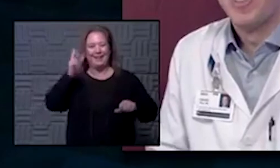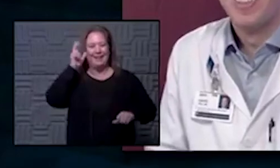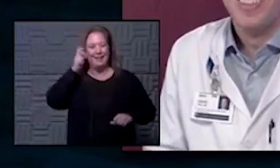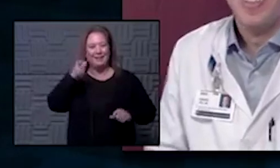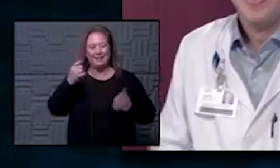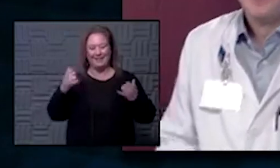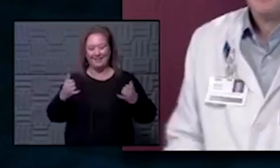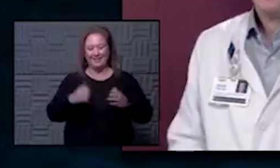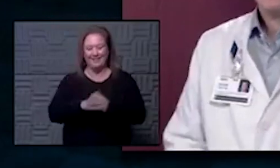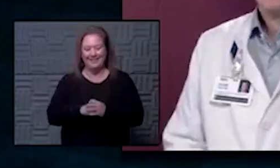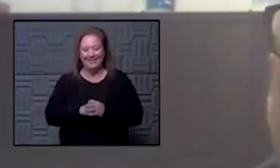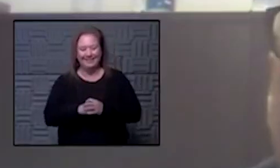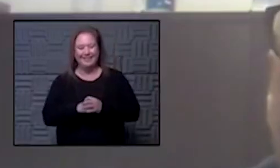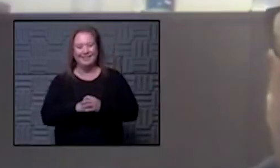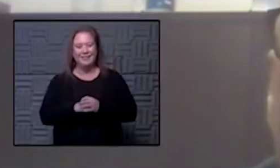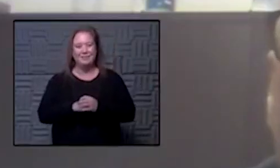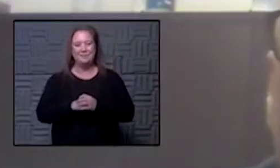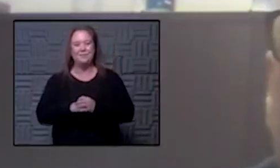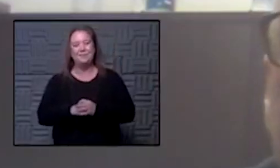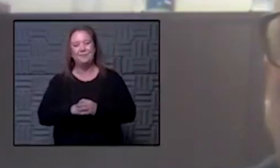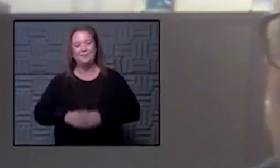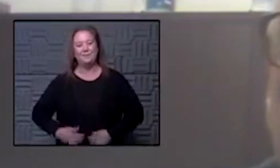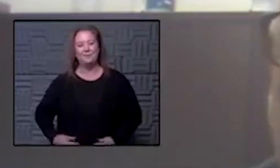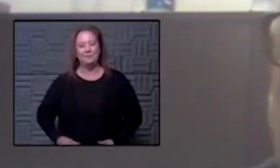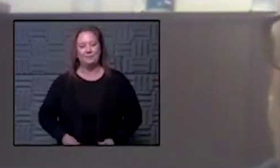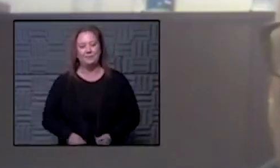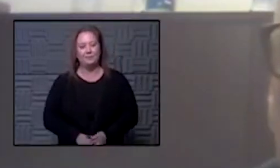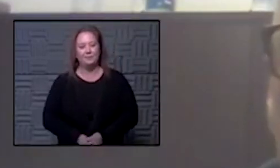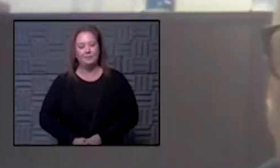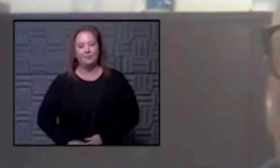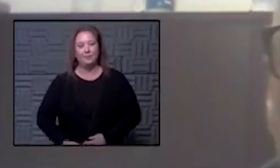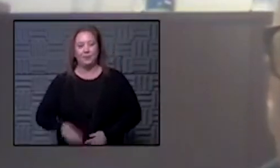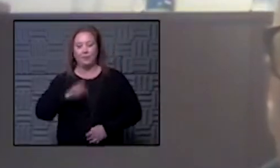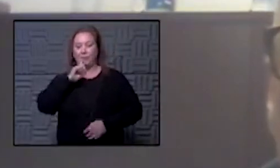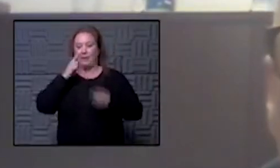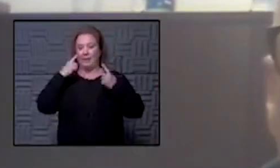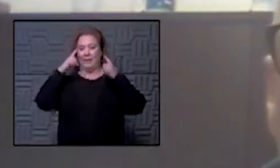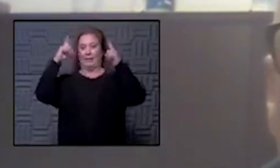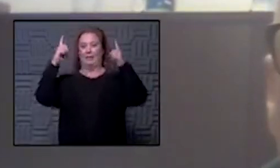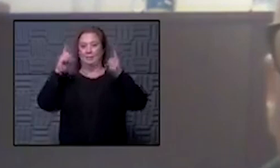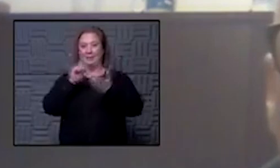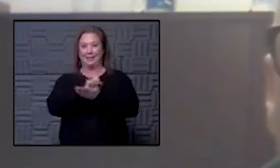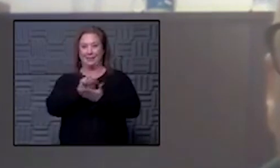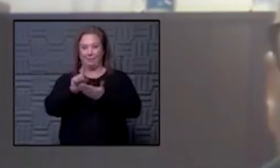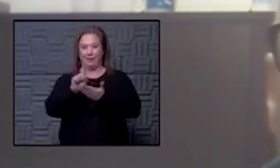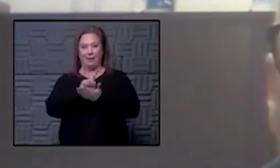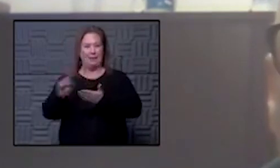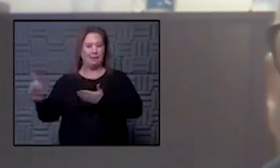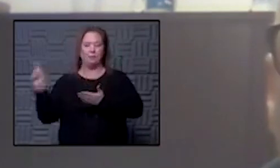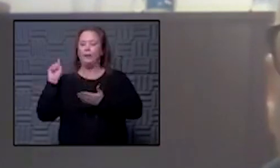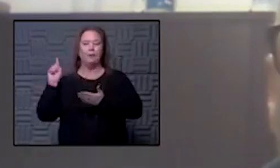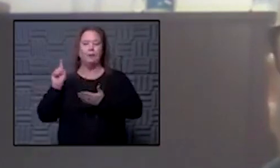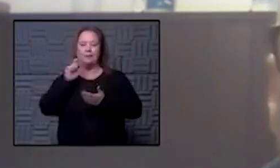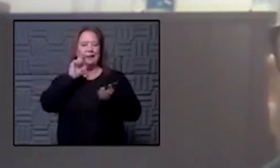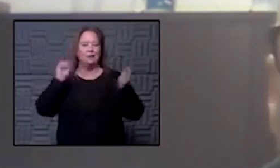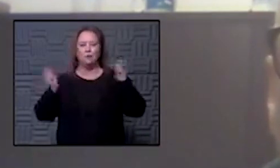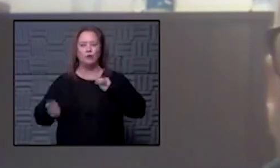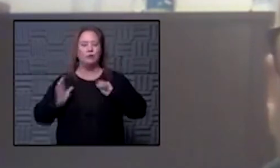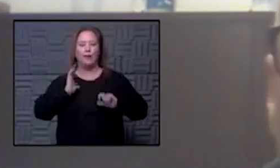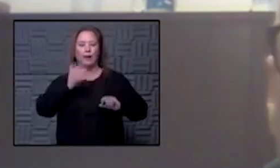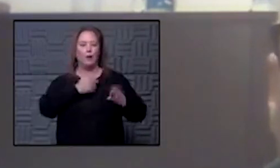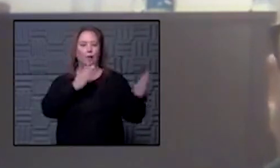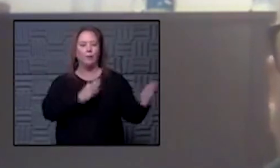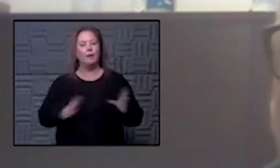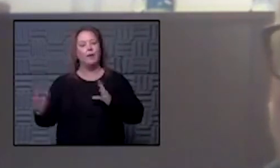about that um yeah it's really the announcements this week and last week are really not changing what we're doing because uh